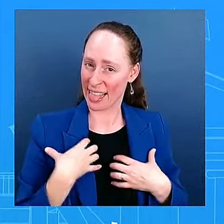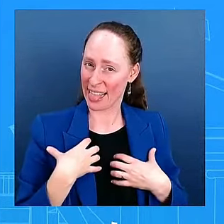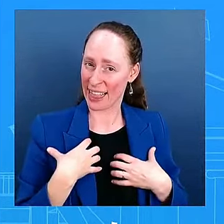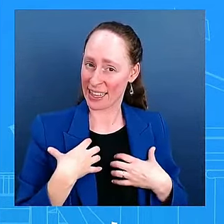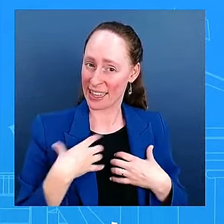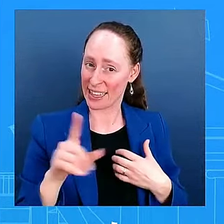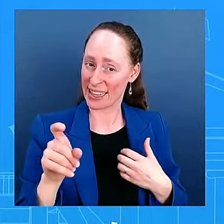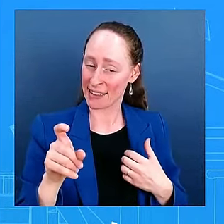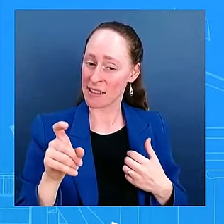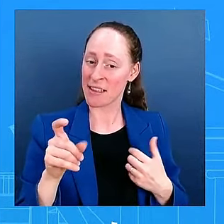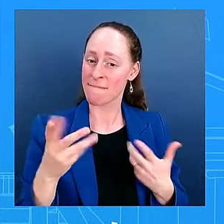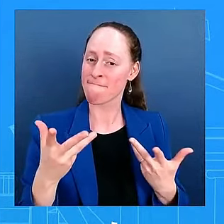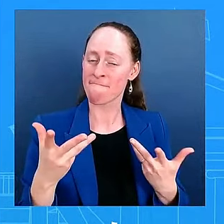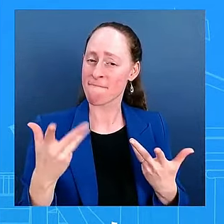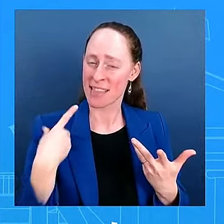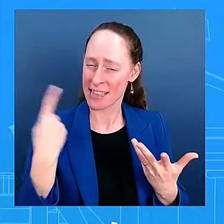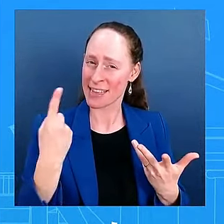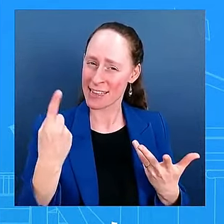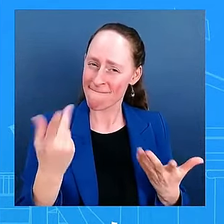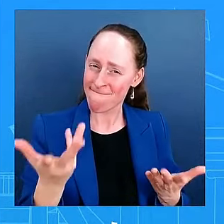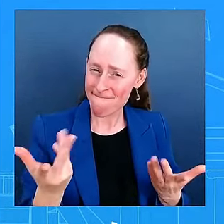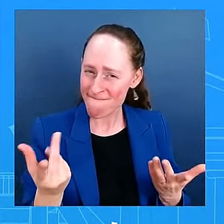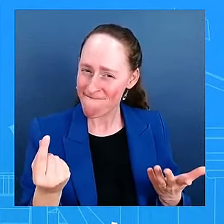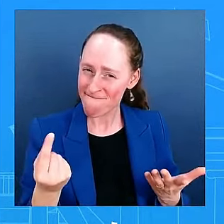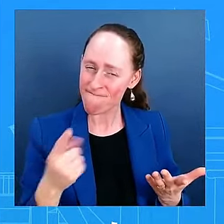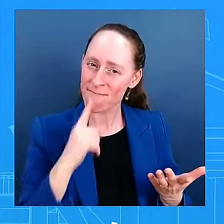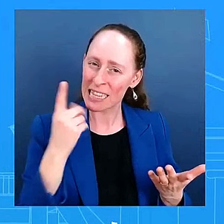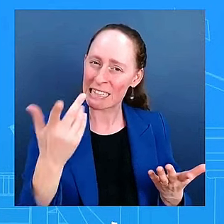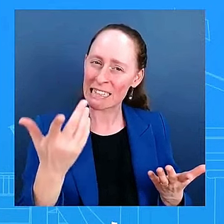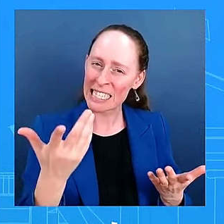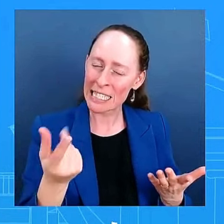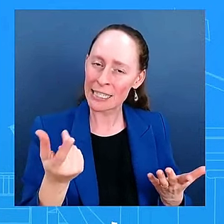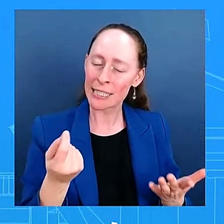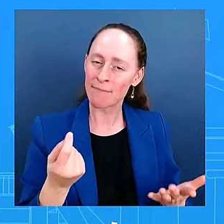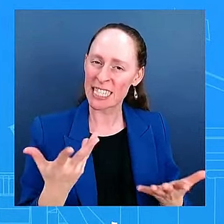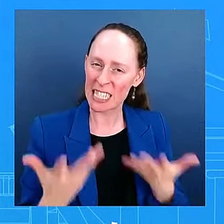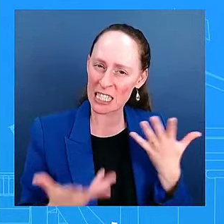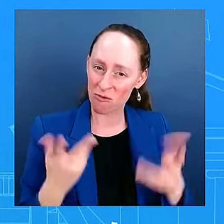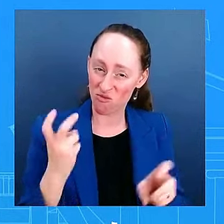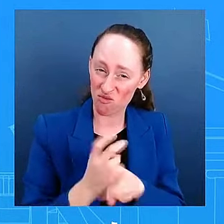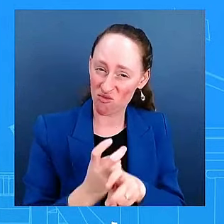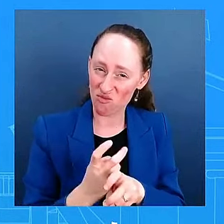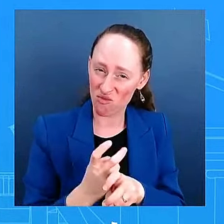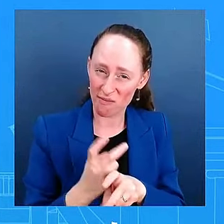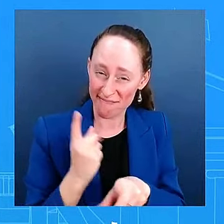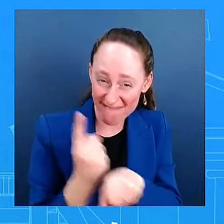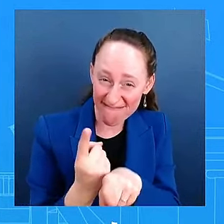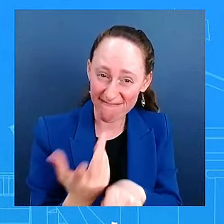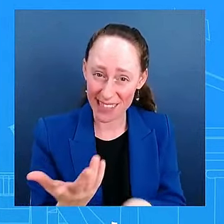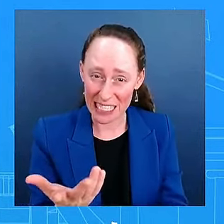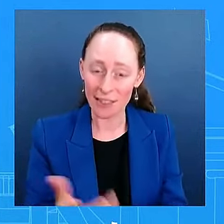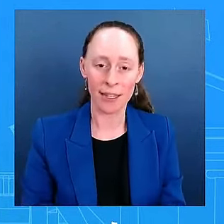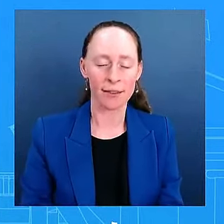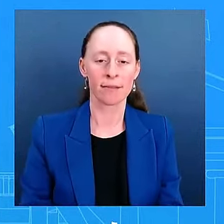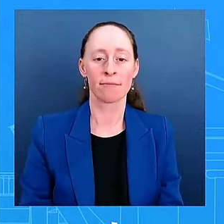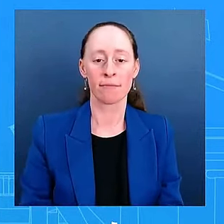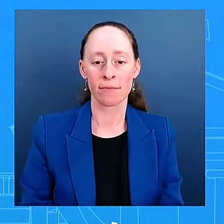look, you mean a hard decision for him to make, President Biden to make right now? I